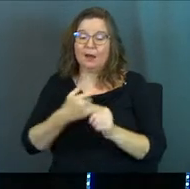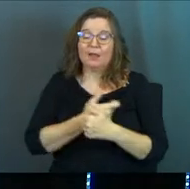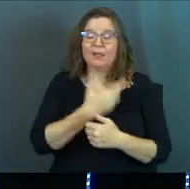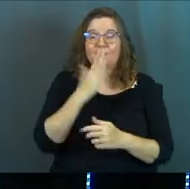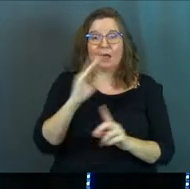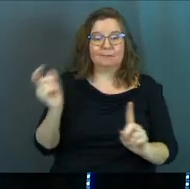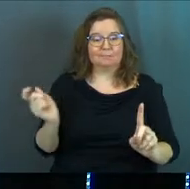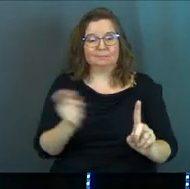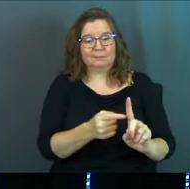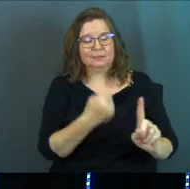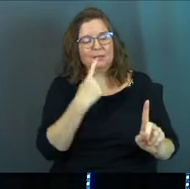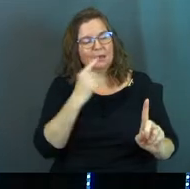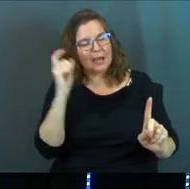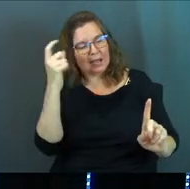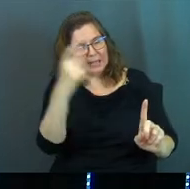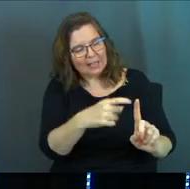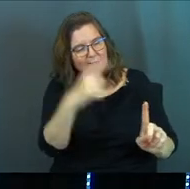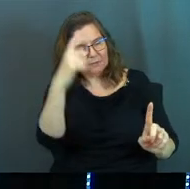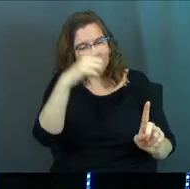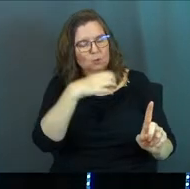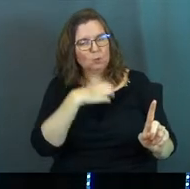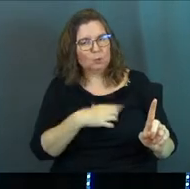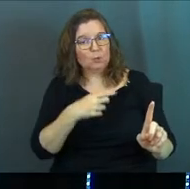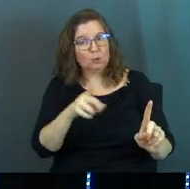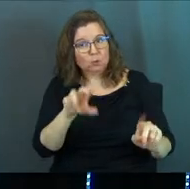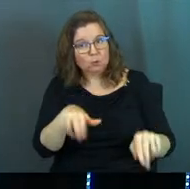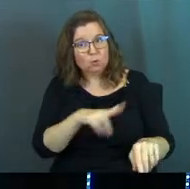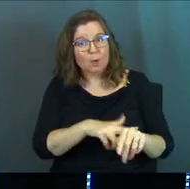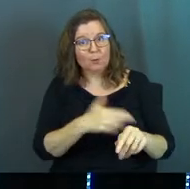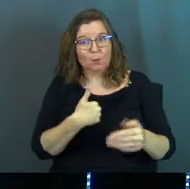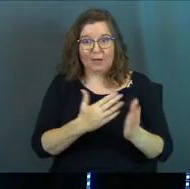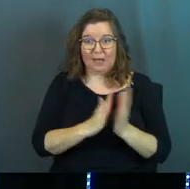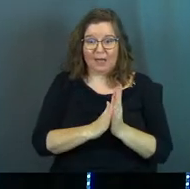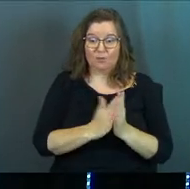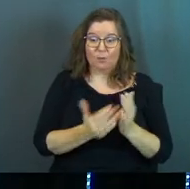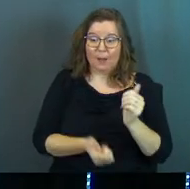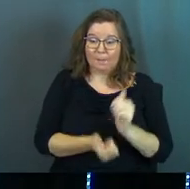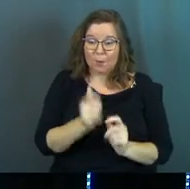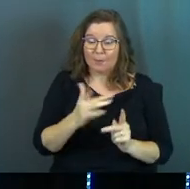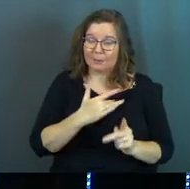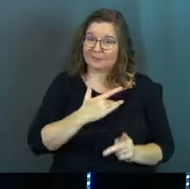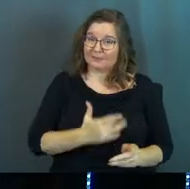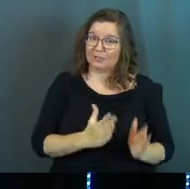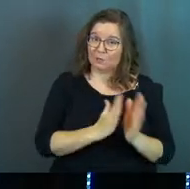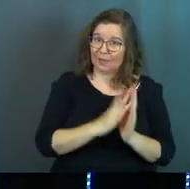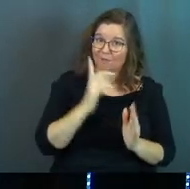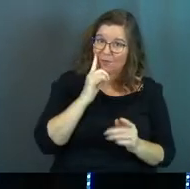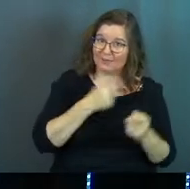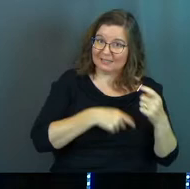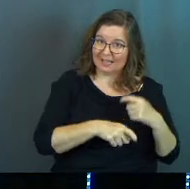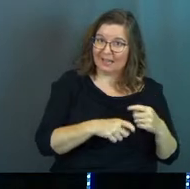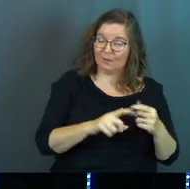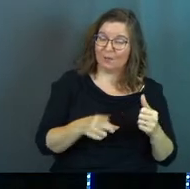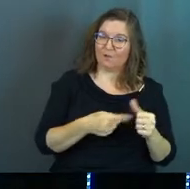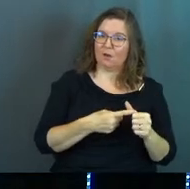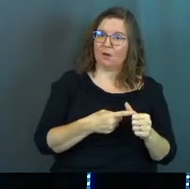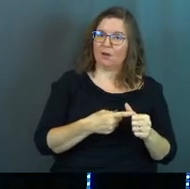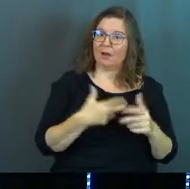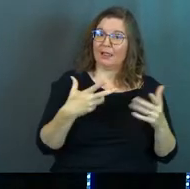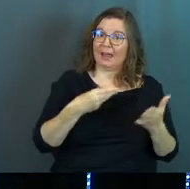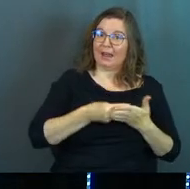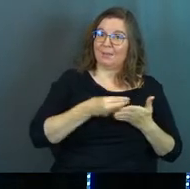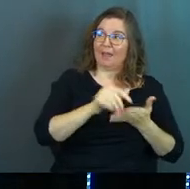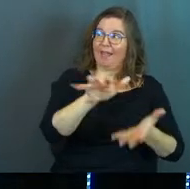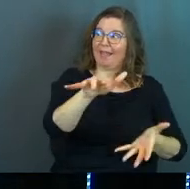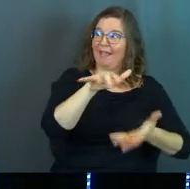I love God goes to him and says, I gave you the wish what you normally would have asked for, what most people would have asked for was number one, a whole